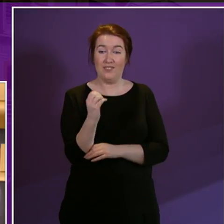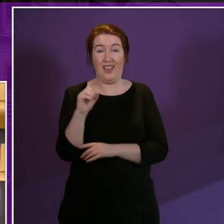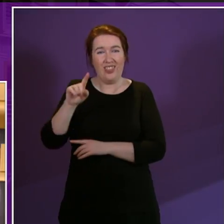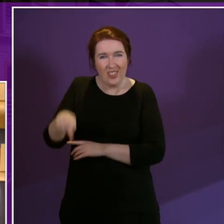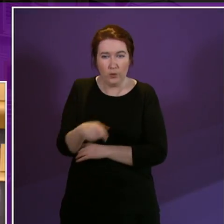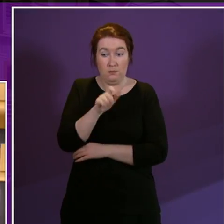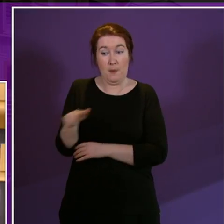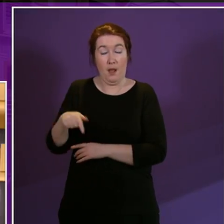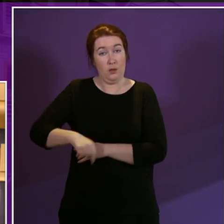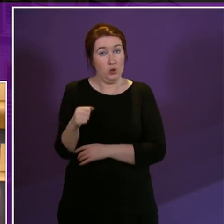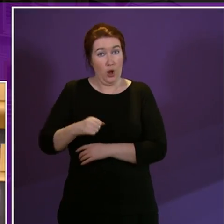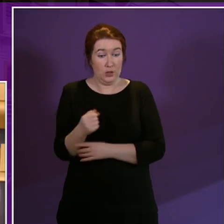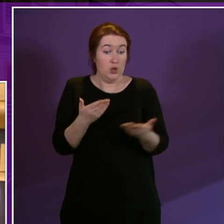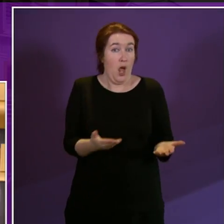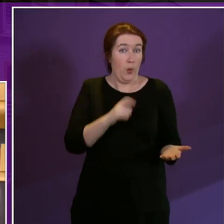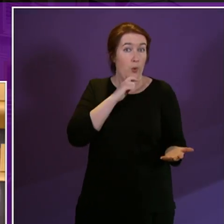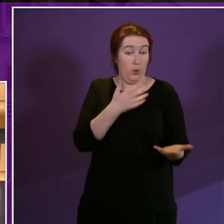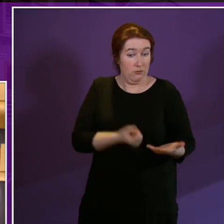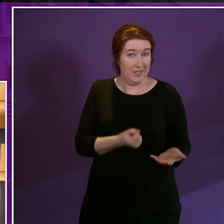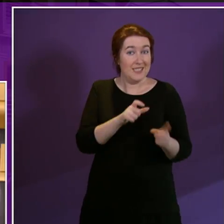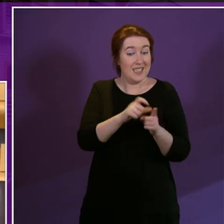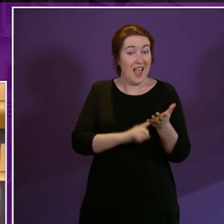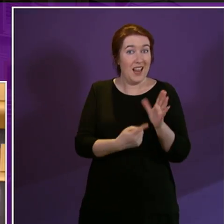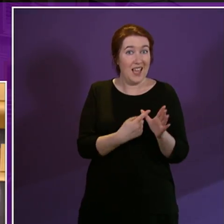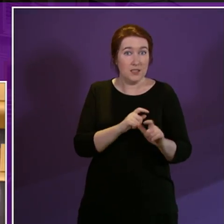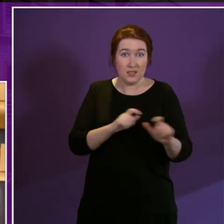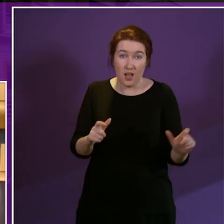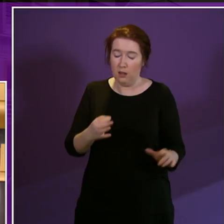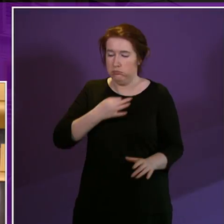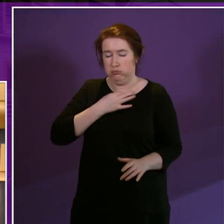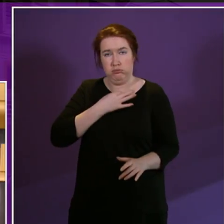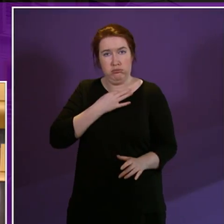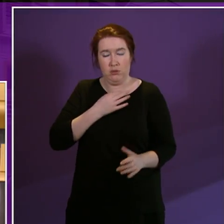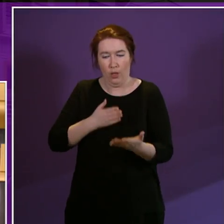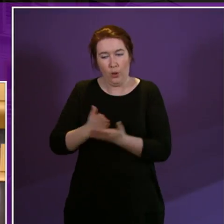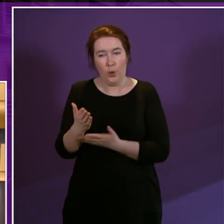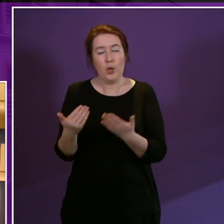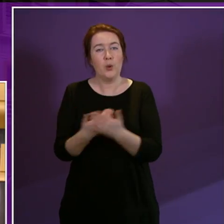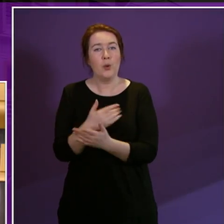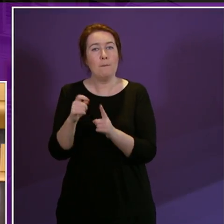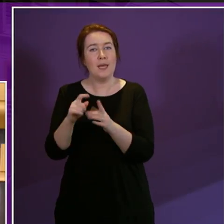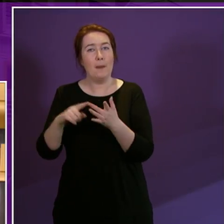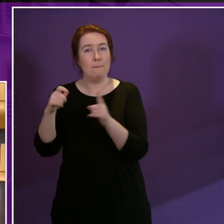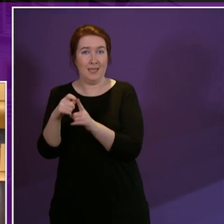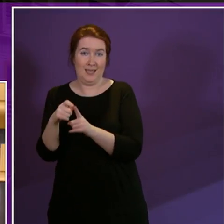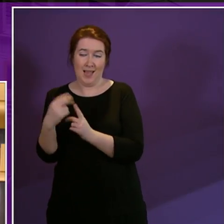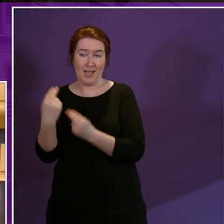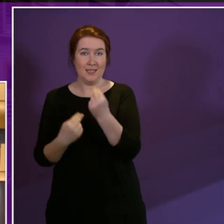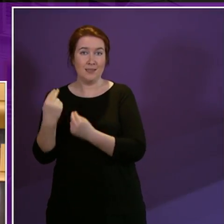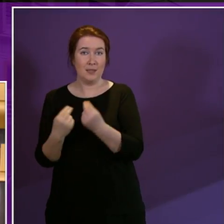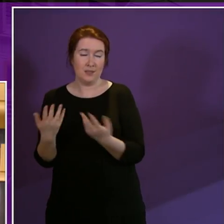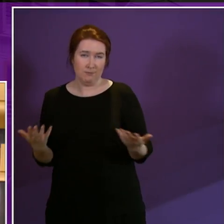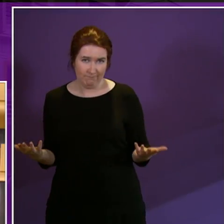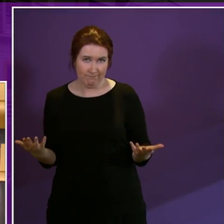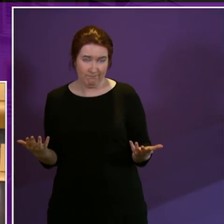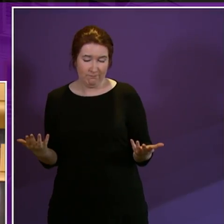in Scotland currently on DLA remain at risk of going through the new PIP assessment process. And